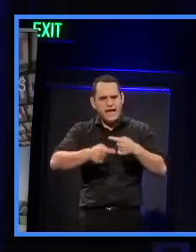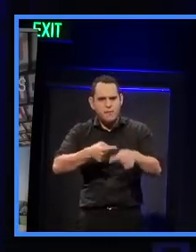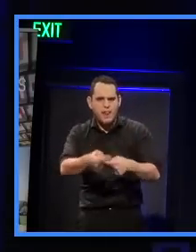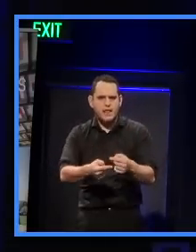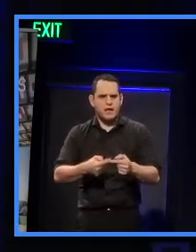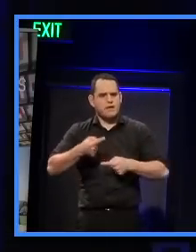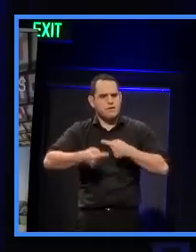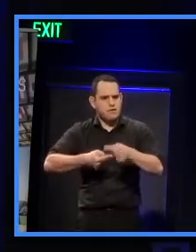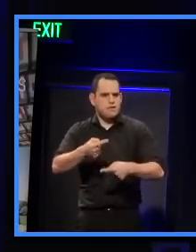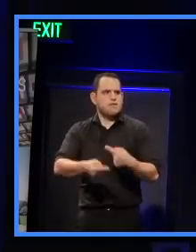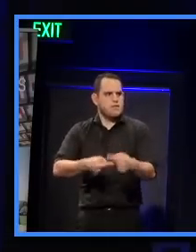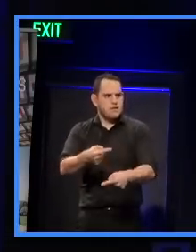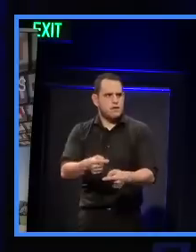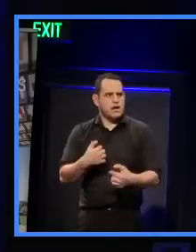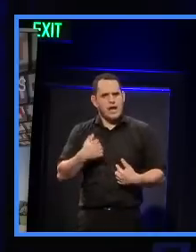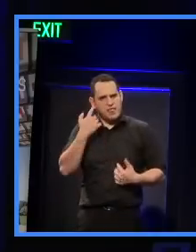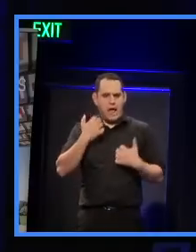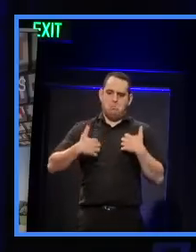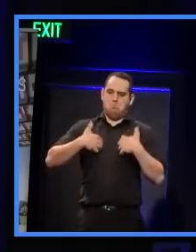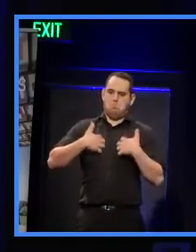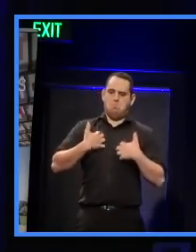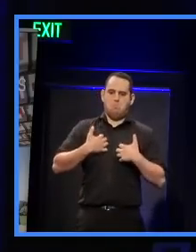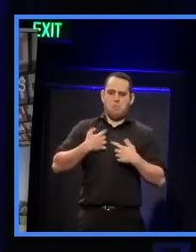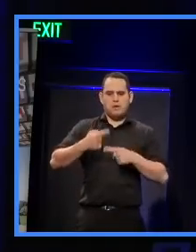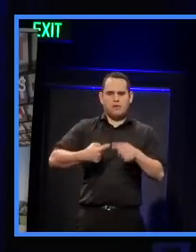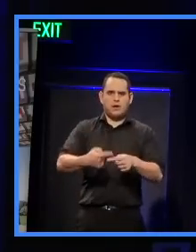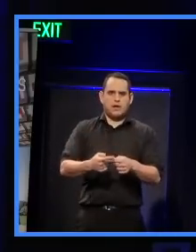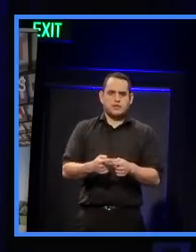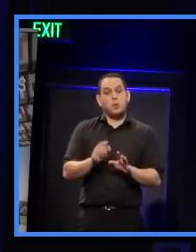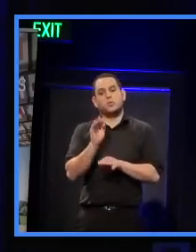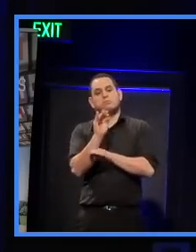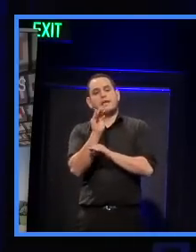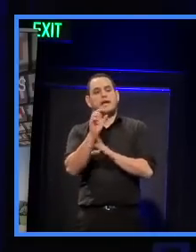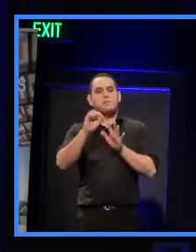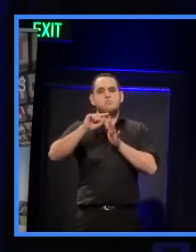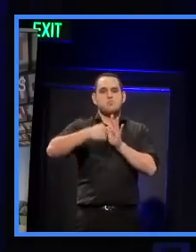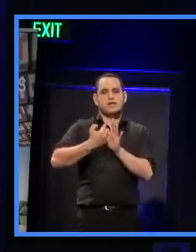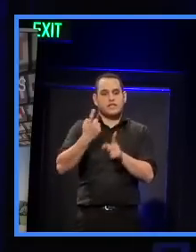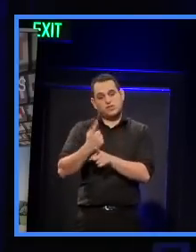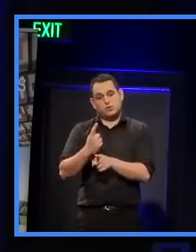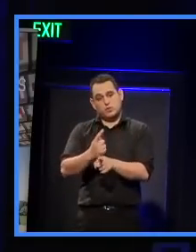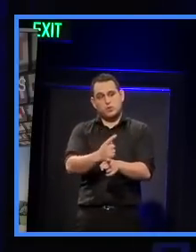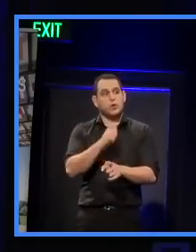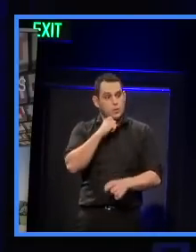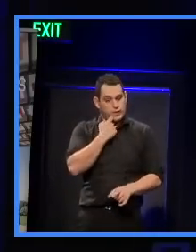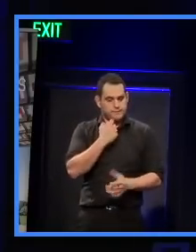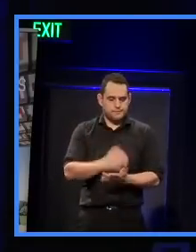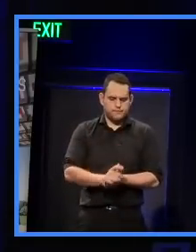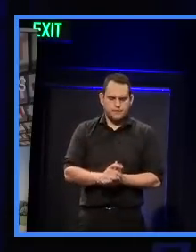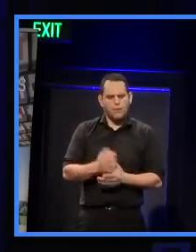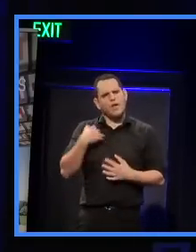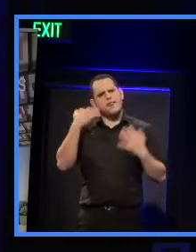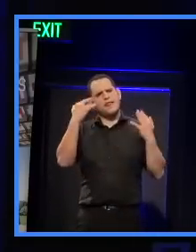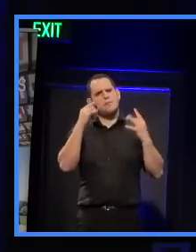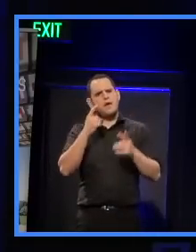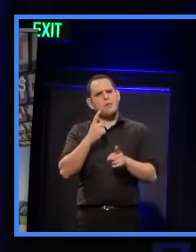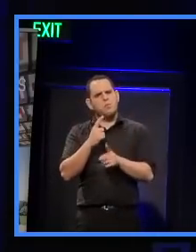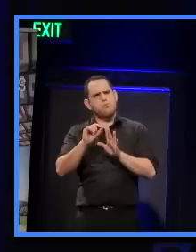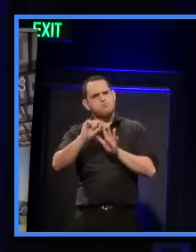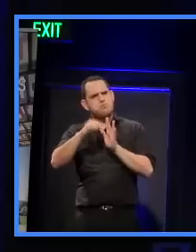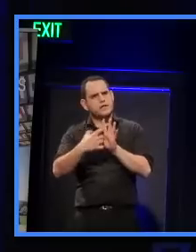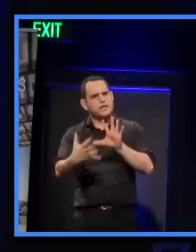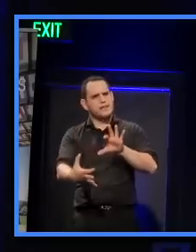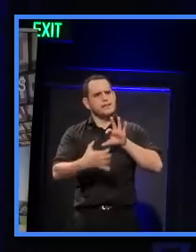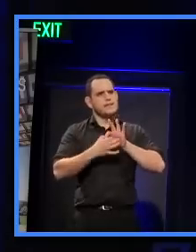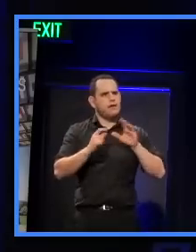practices. And it's really useful looking at projects such as we'll be discussing later and seeing, you know, how can we imply that to Auckland? Because it's